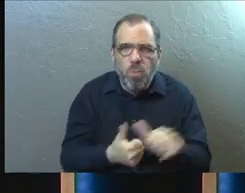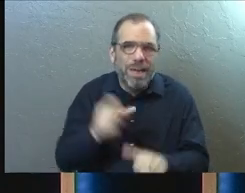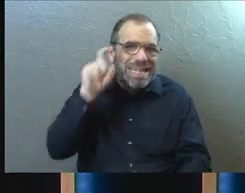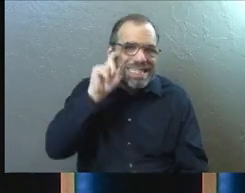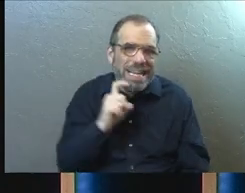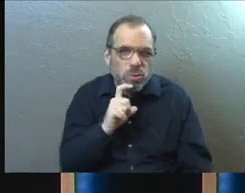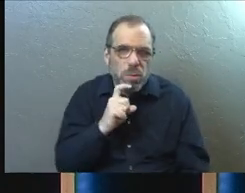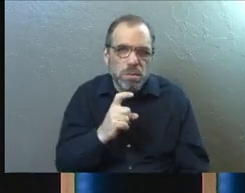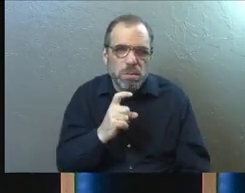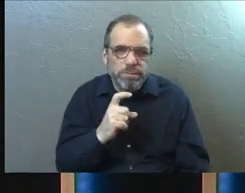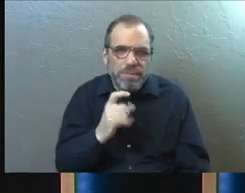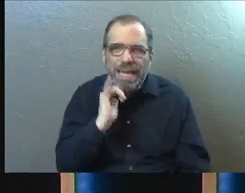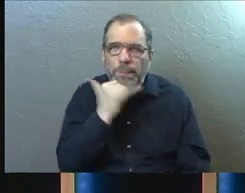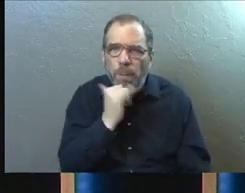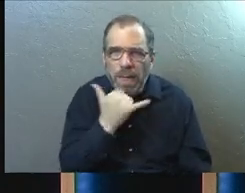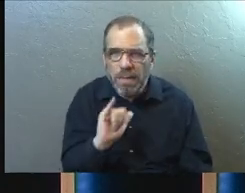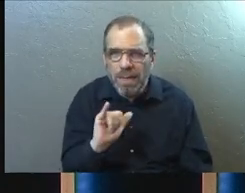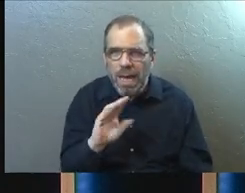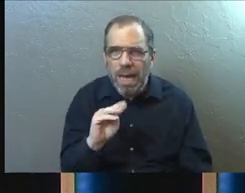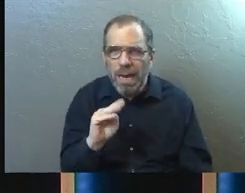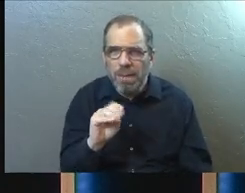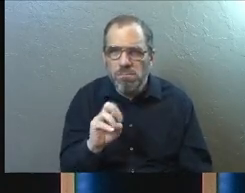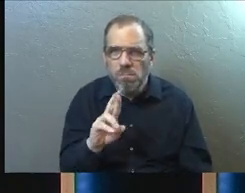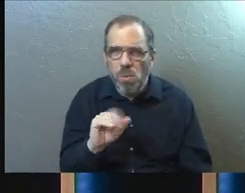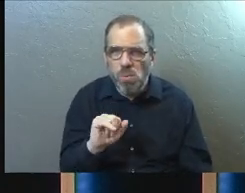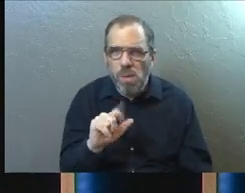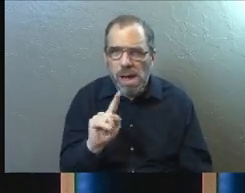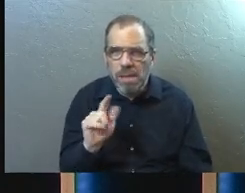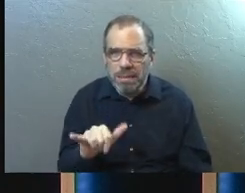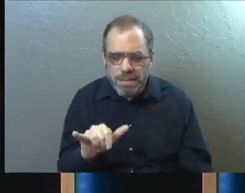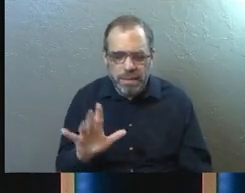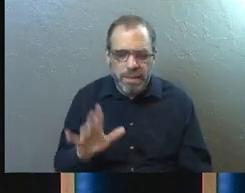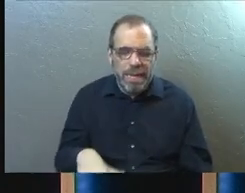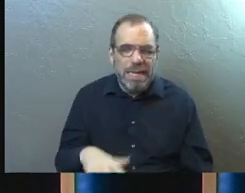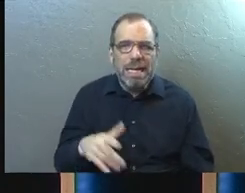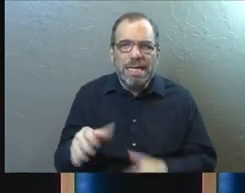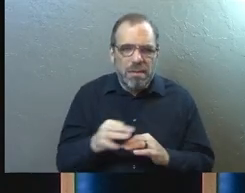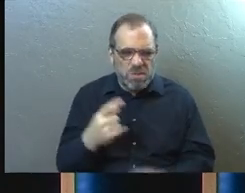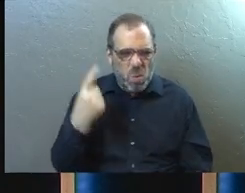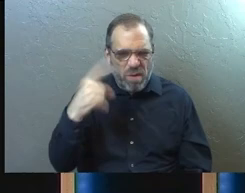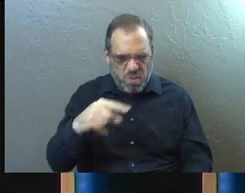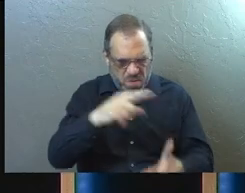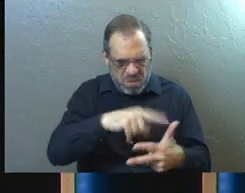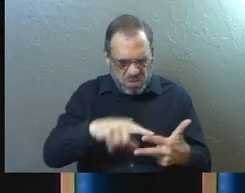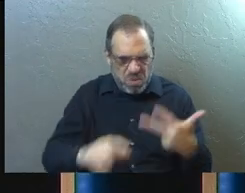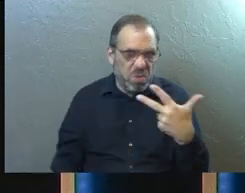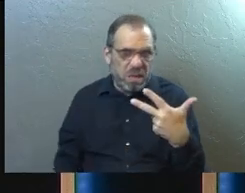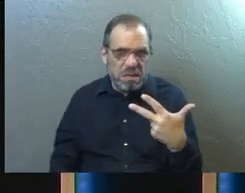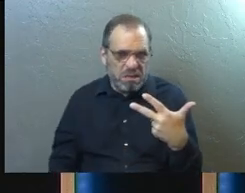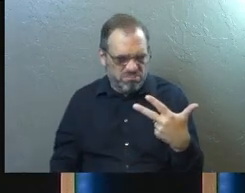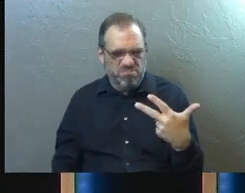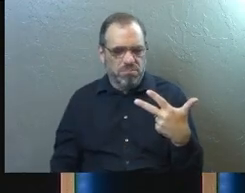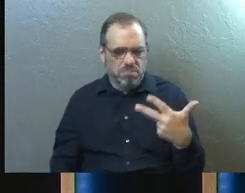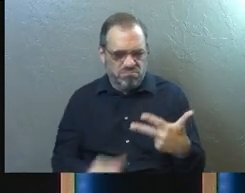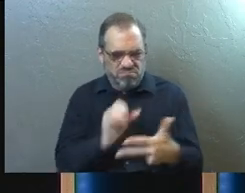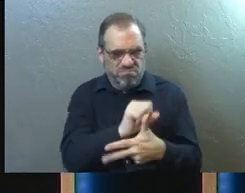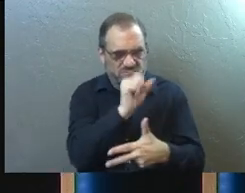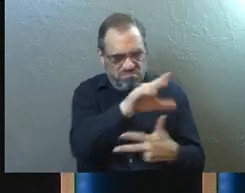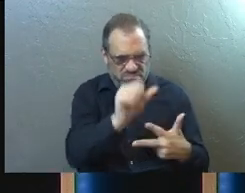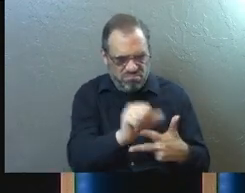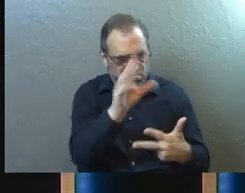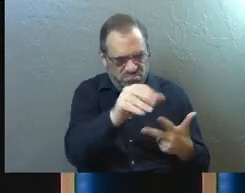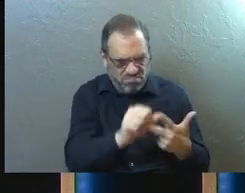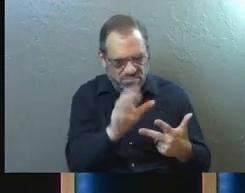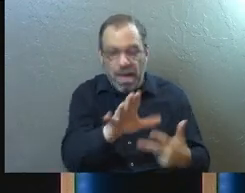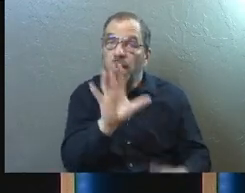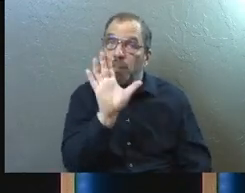from sexual immorality. So those are the restrictions that are given. And we're going to get into, I think, why these are the things that are said to them. But I think